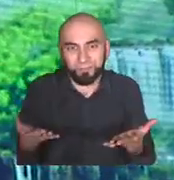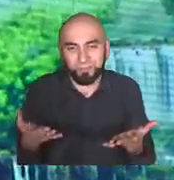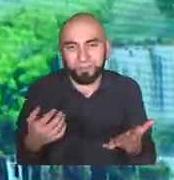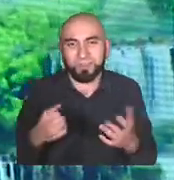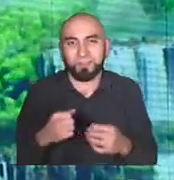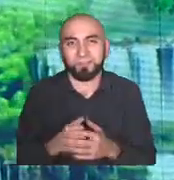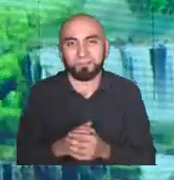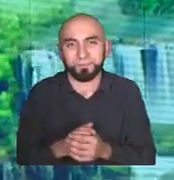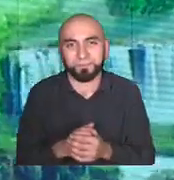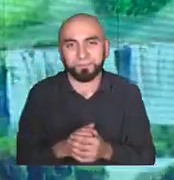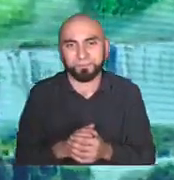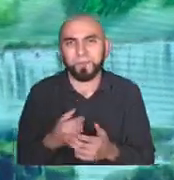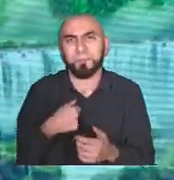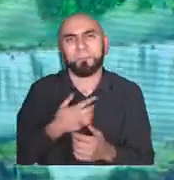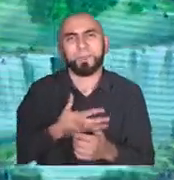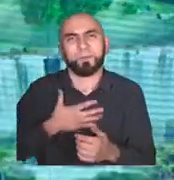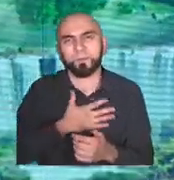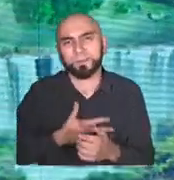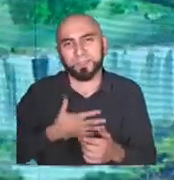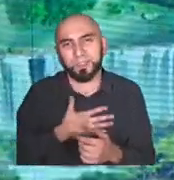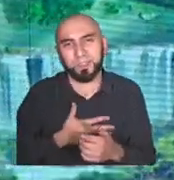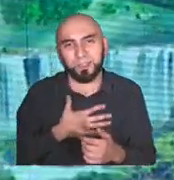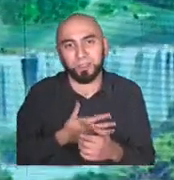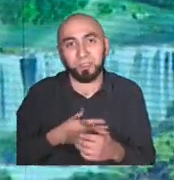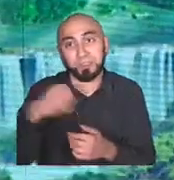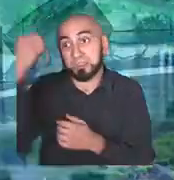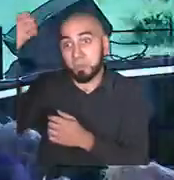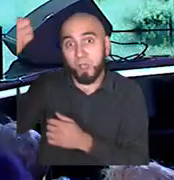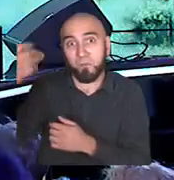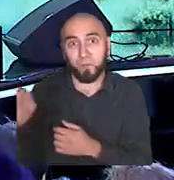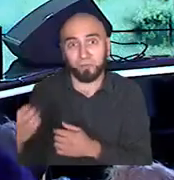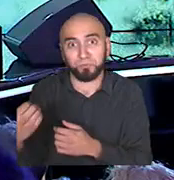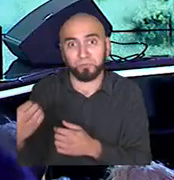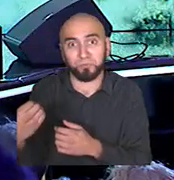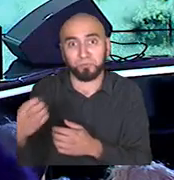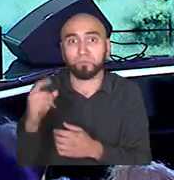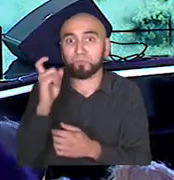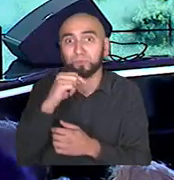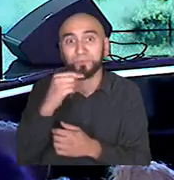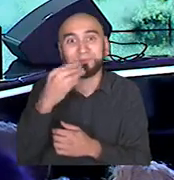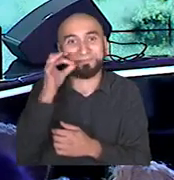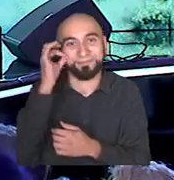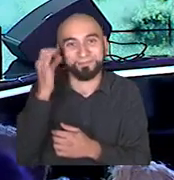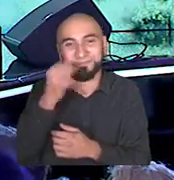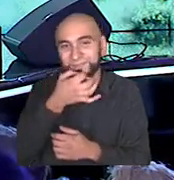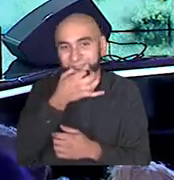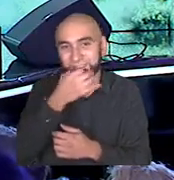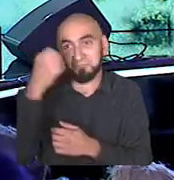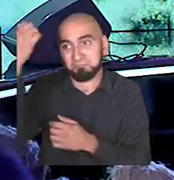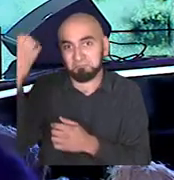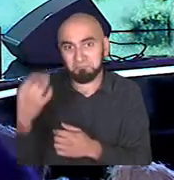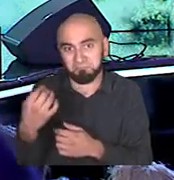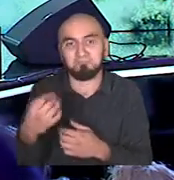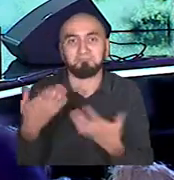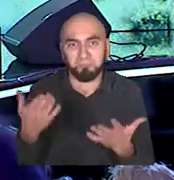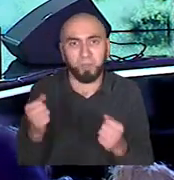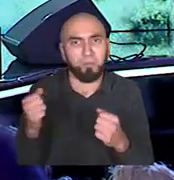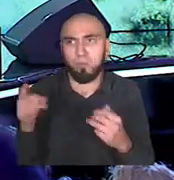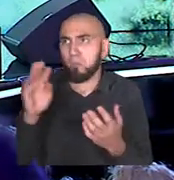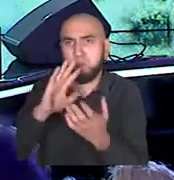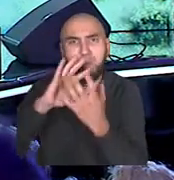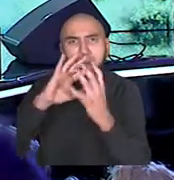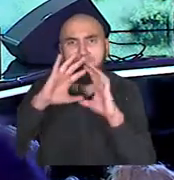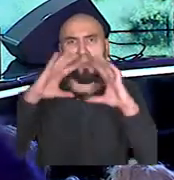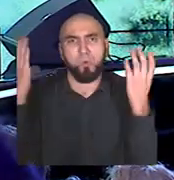I like streetlights because they're like a punctuation for reality. They're also universal. Everywhere in the world has a streetlight. You can go